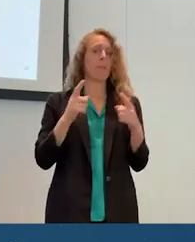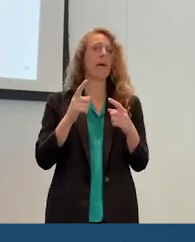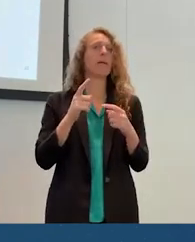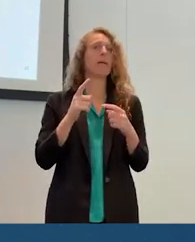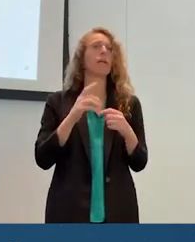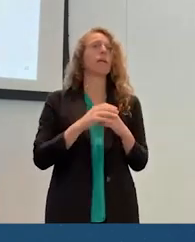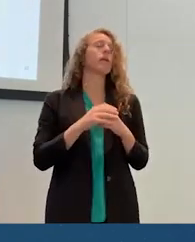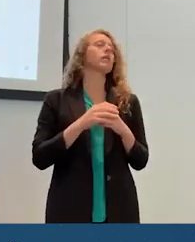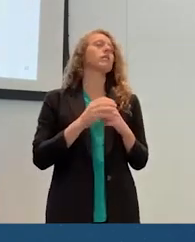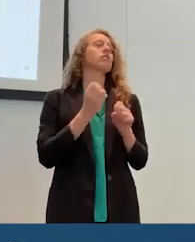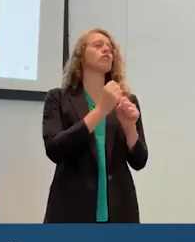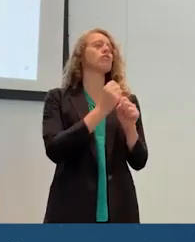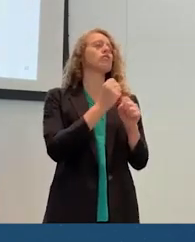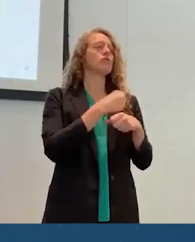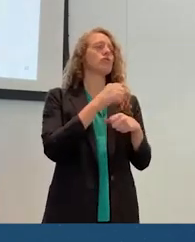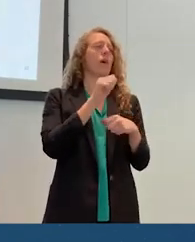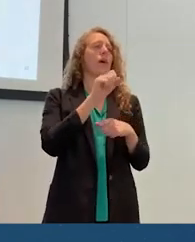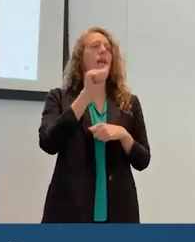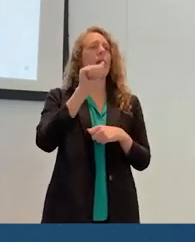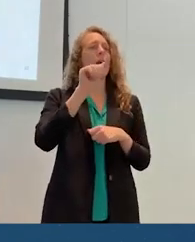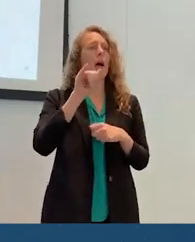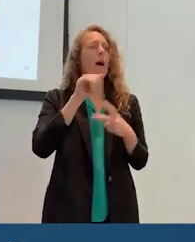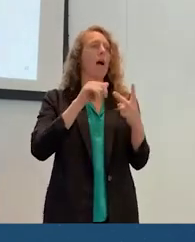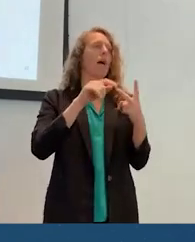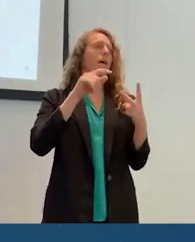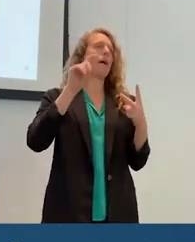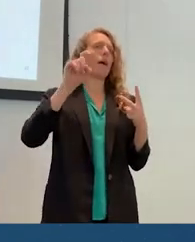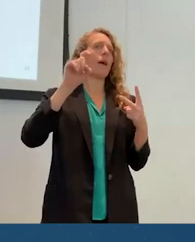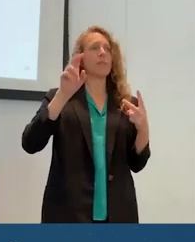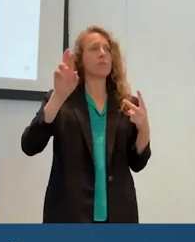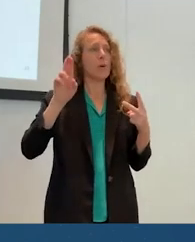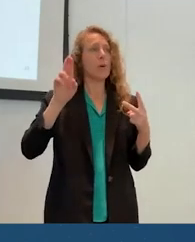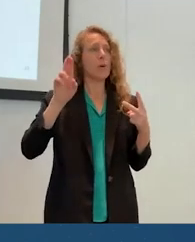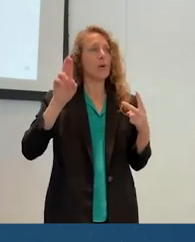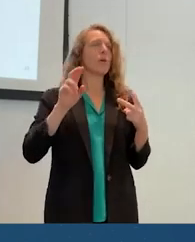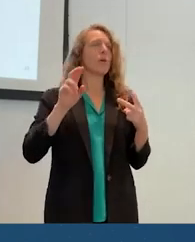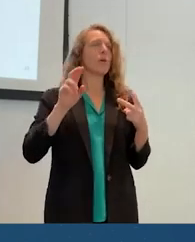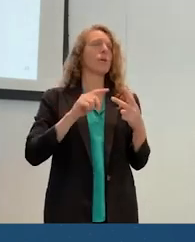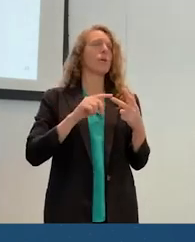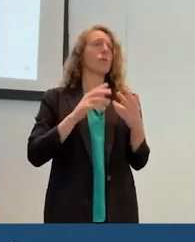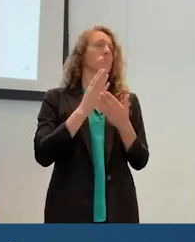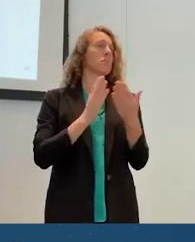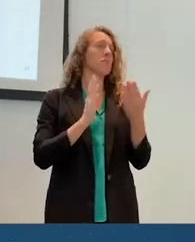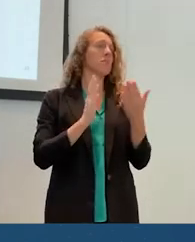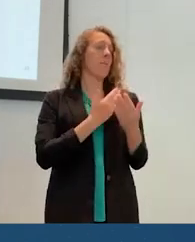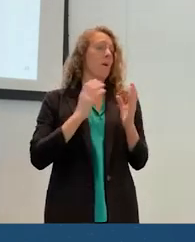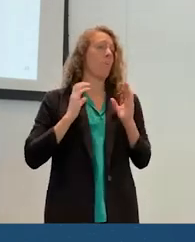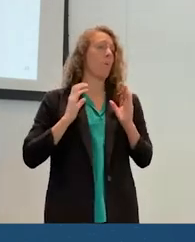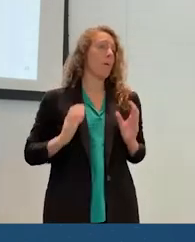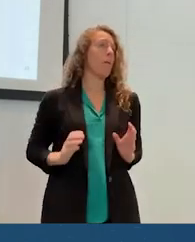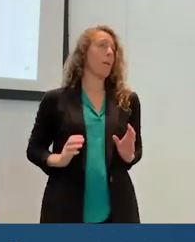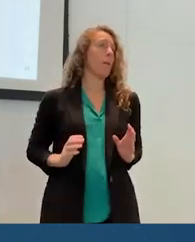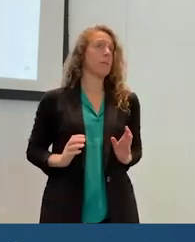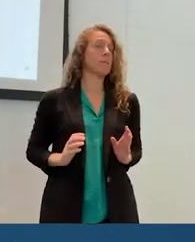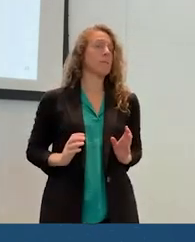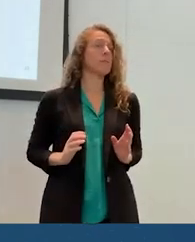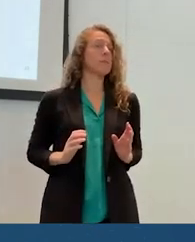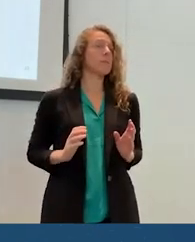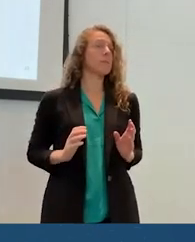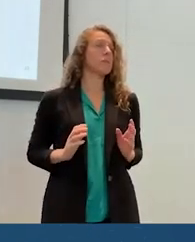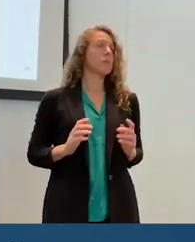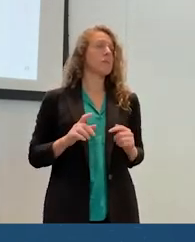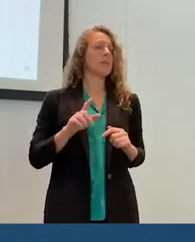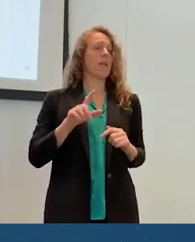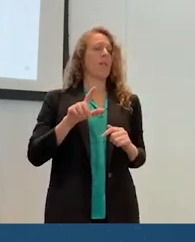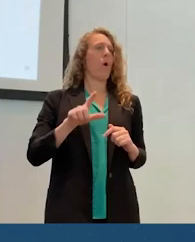gen AI and XR. And in particular, you know, some of our clients are in lower connectivity